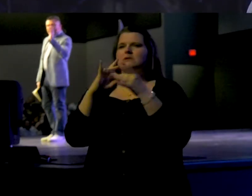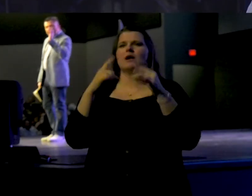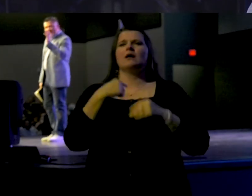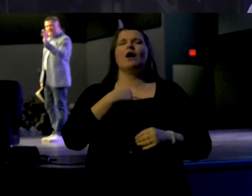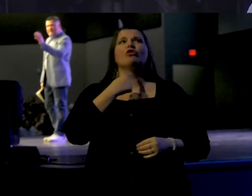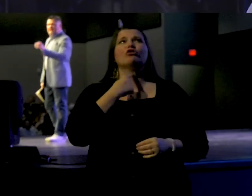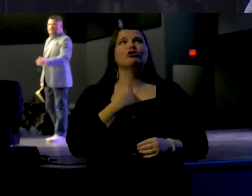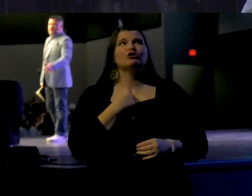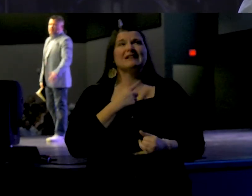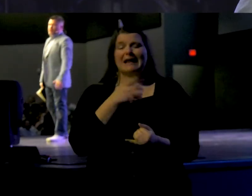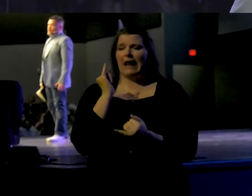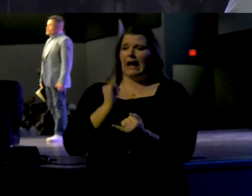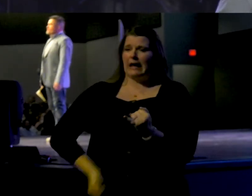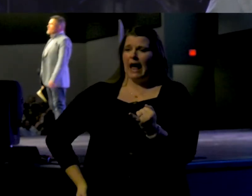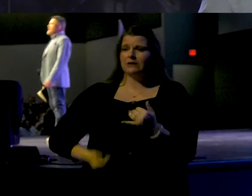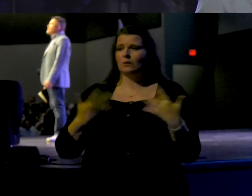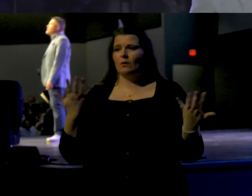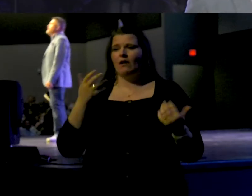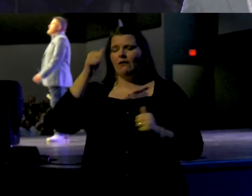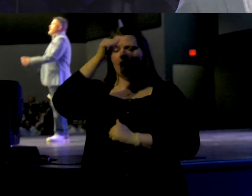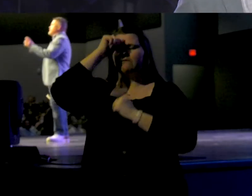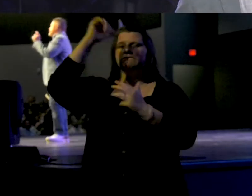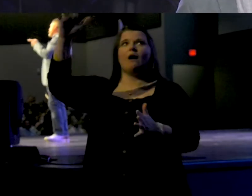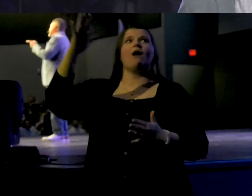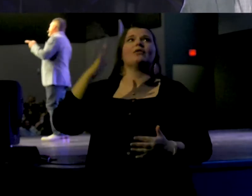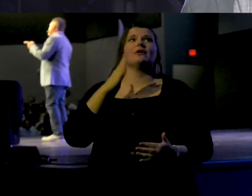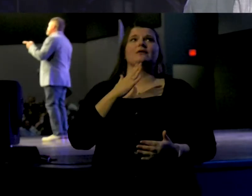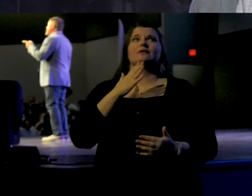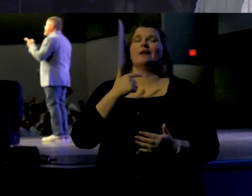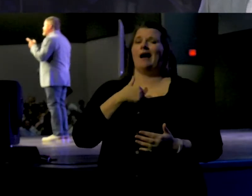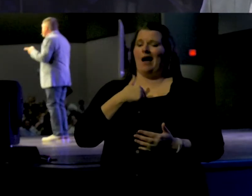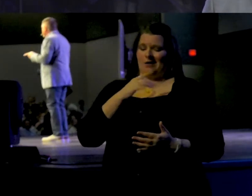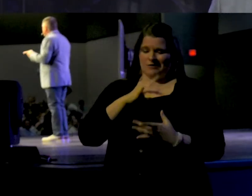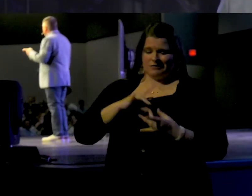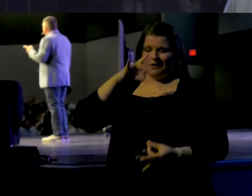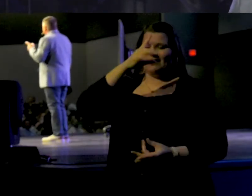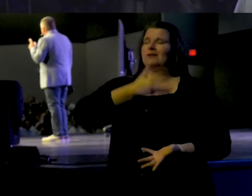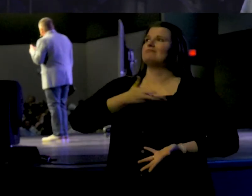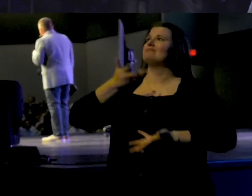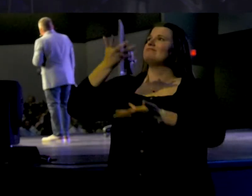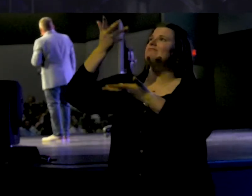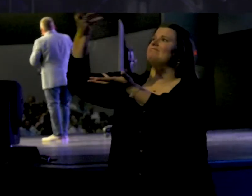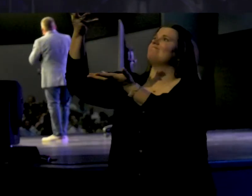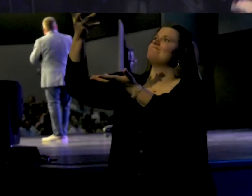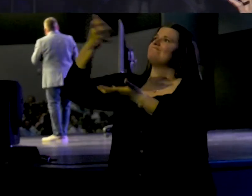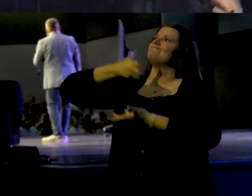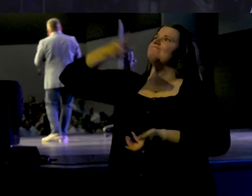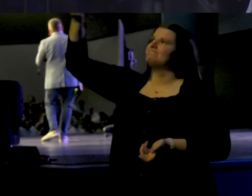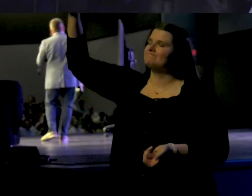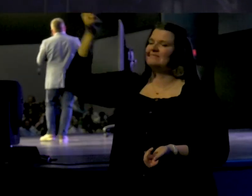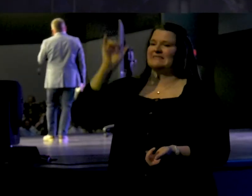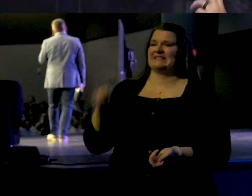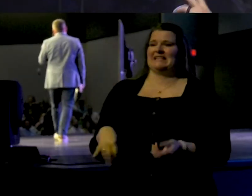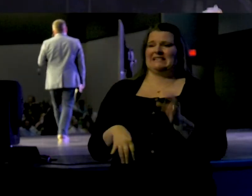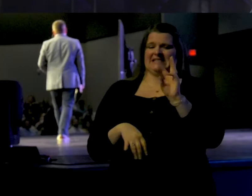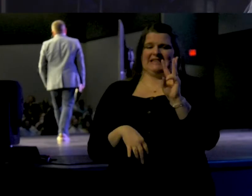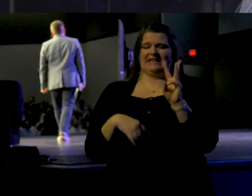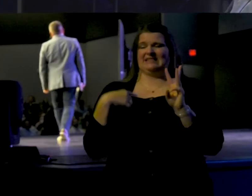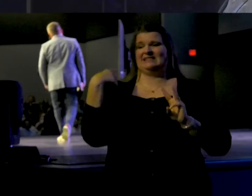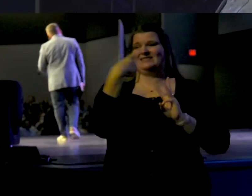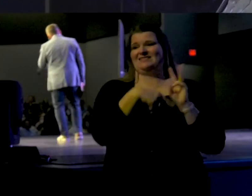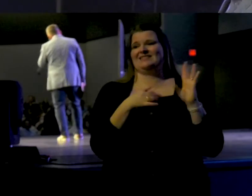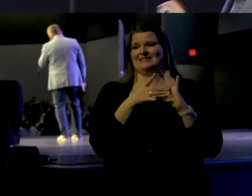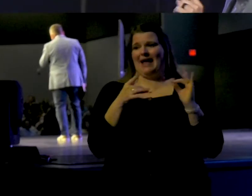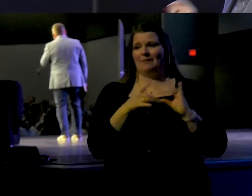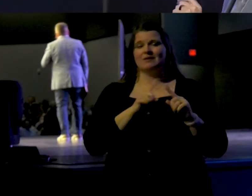thirst. And the last thing he said on the cross was, Father, into your hands I commend my spirit. Those are six of the seven